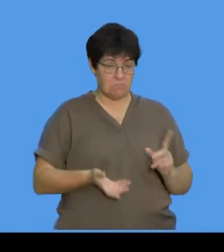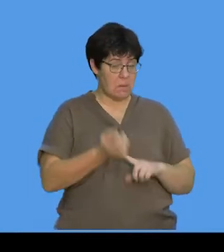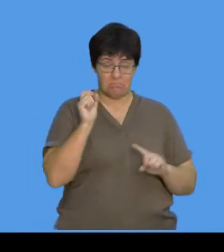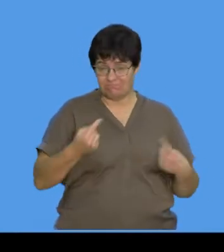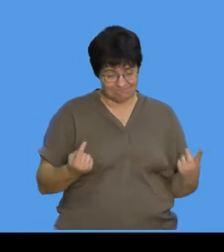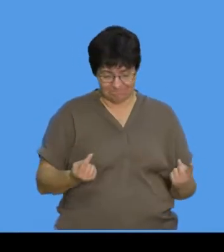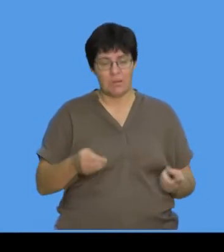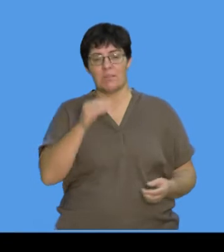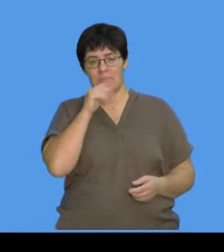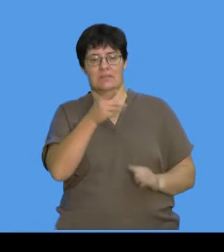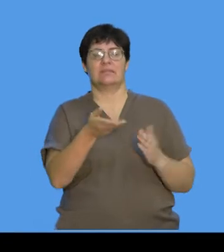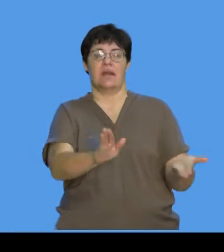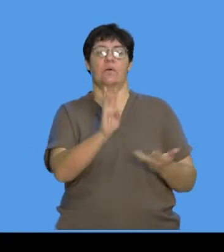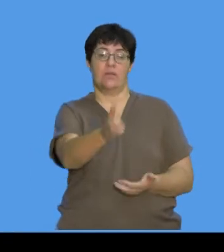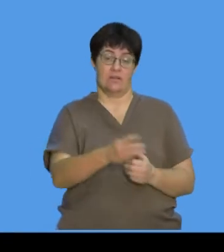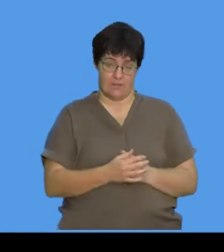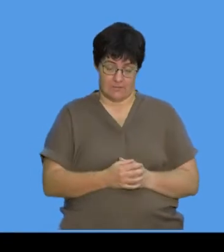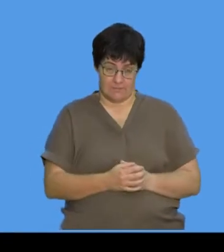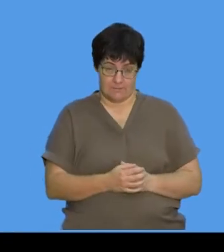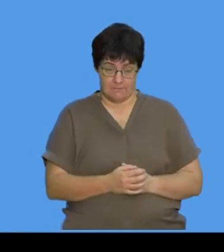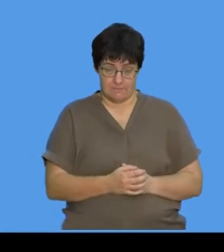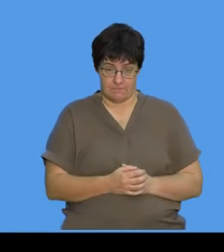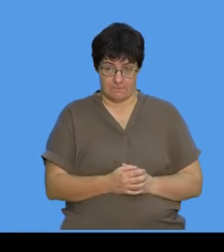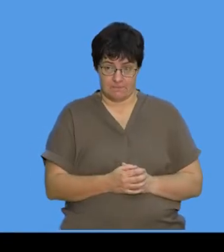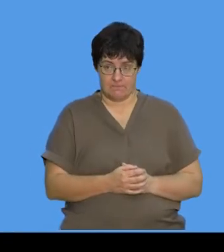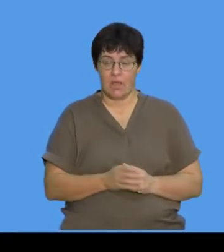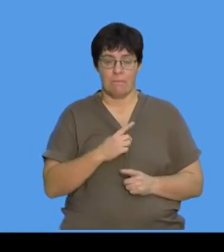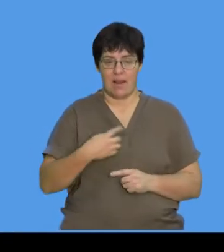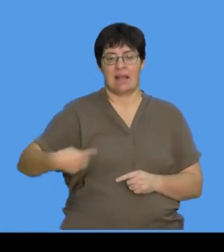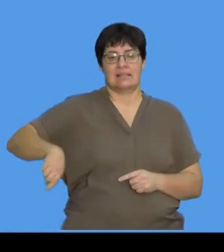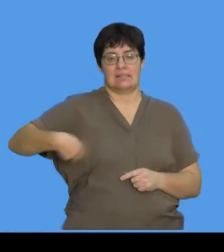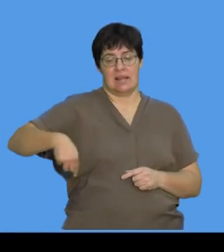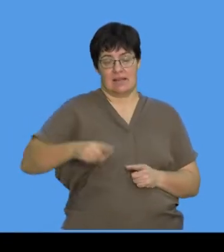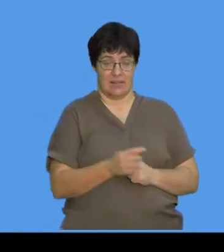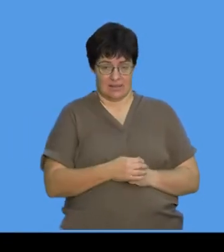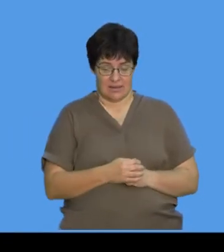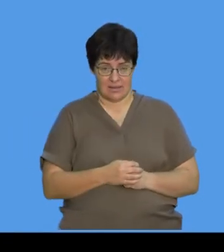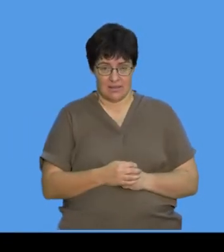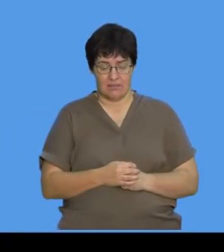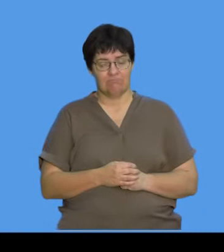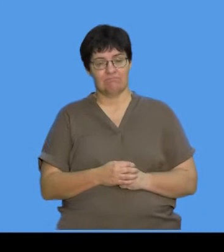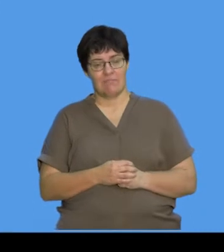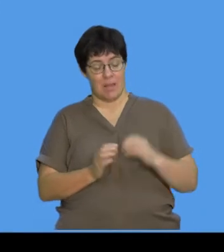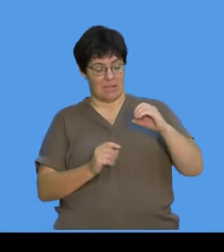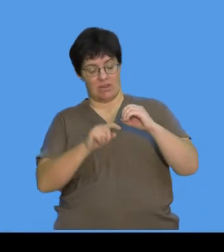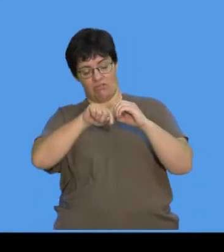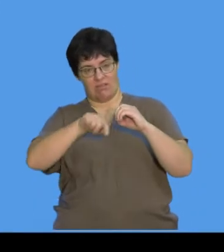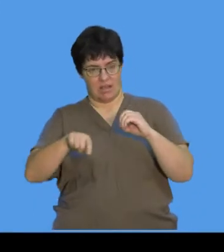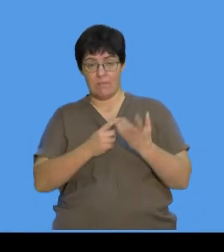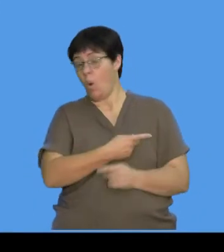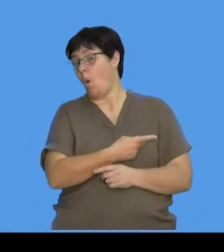protein, you're going to see it's going to die. Now, this is a little tail on the end of a bacteria.